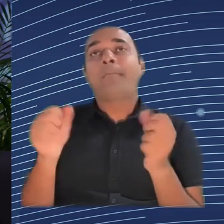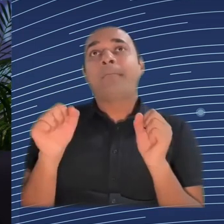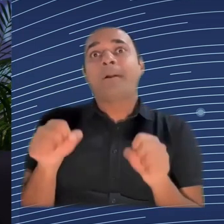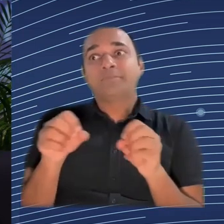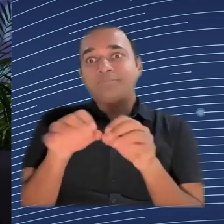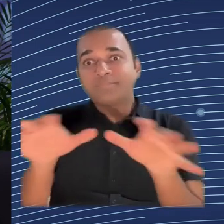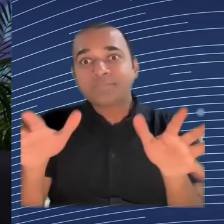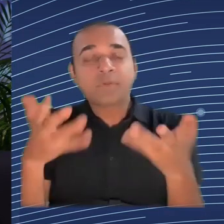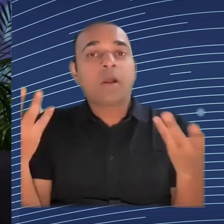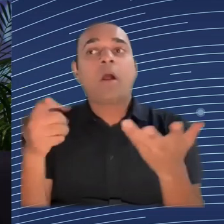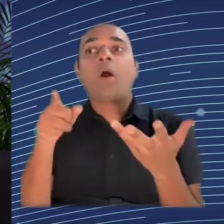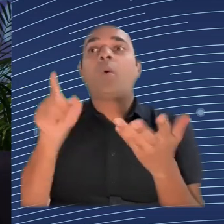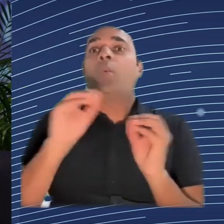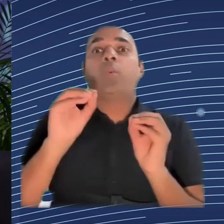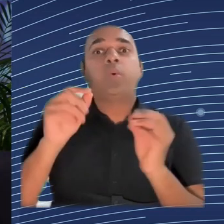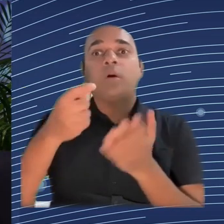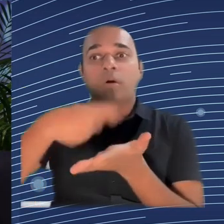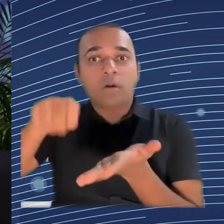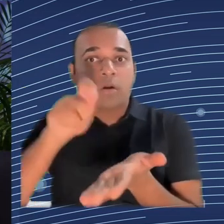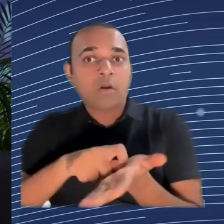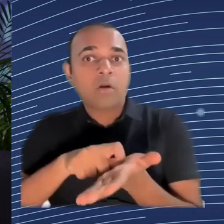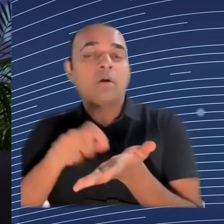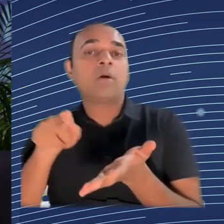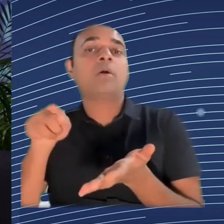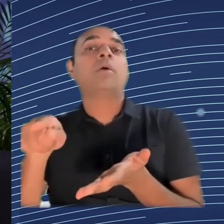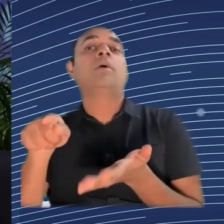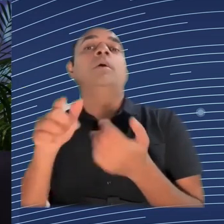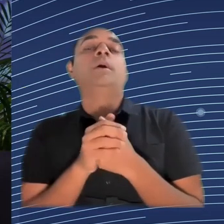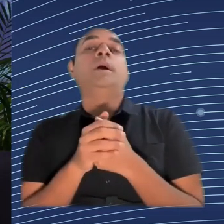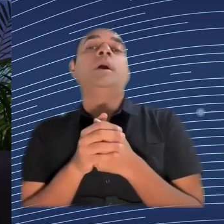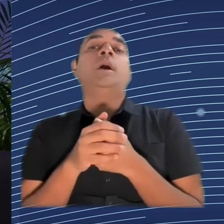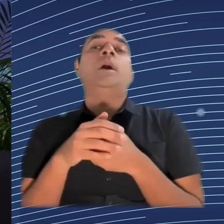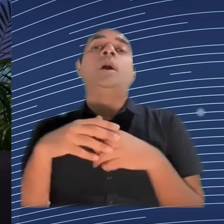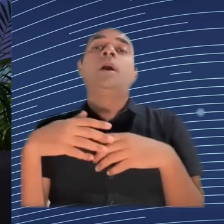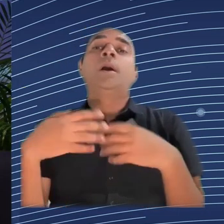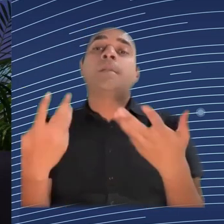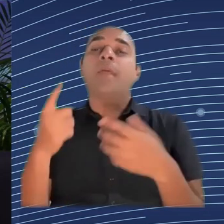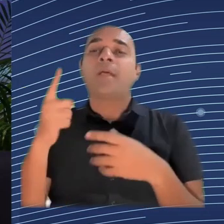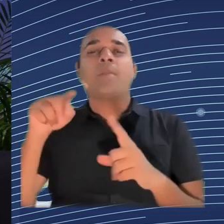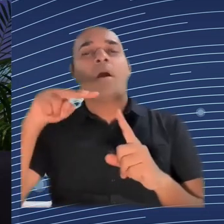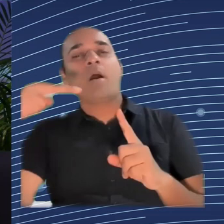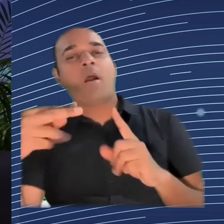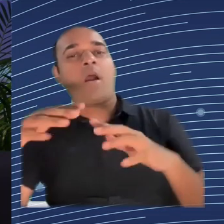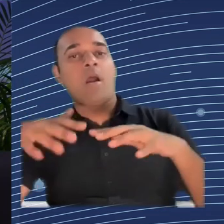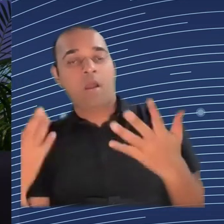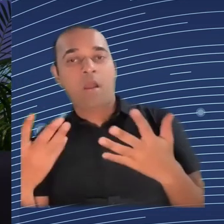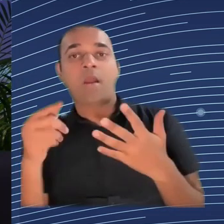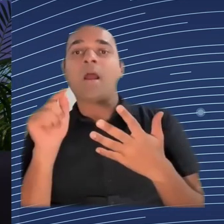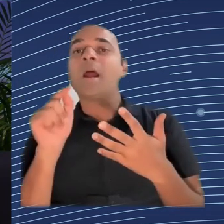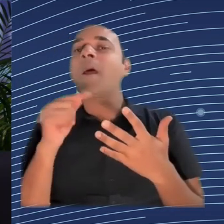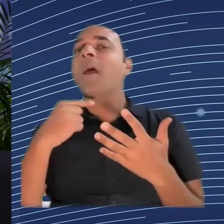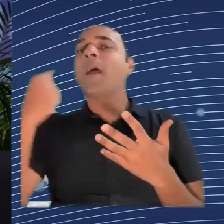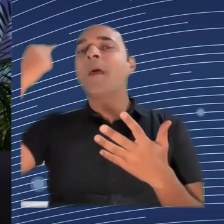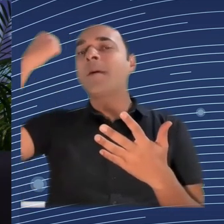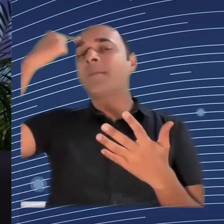you are on the plant, and where there are also tools. And here we go a bit more in the, I would say, not